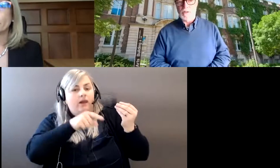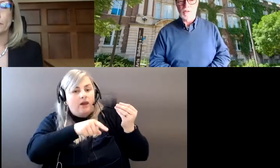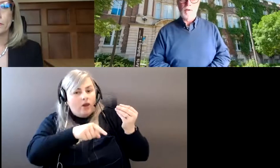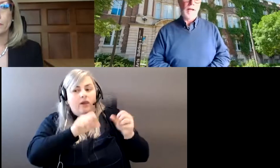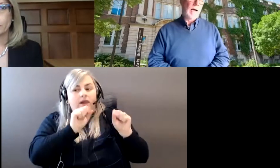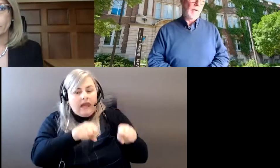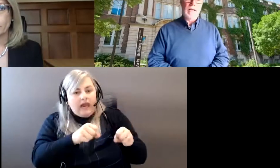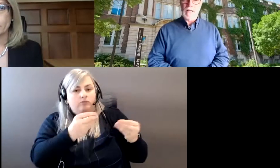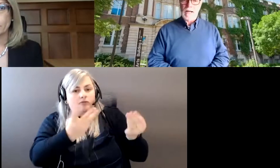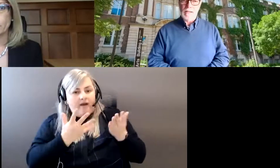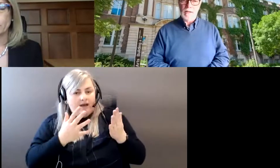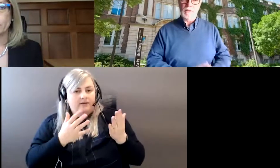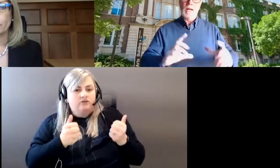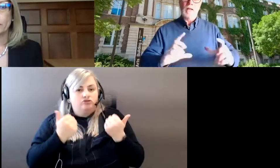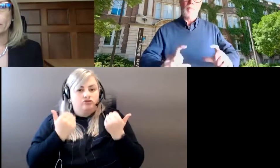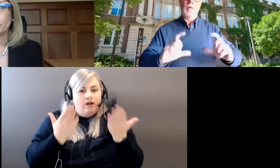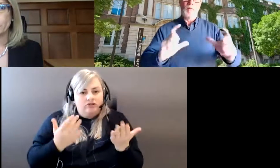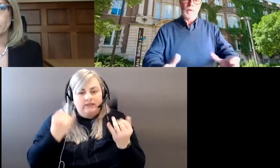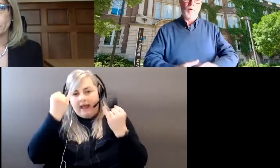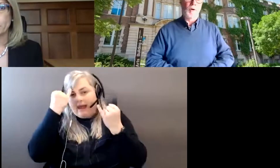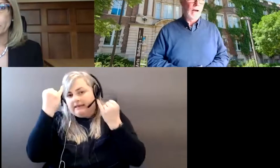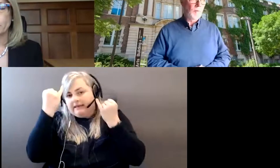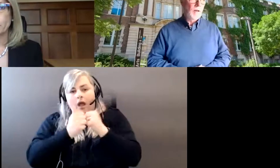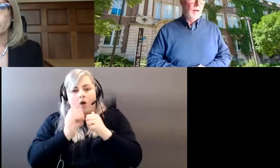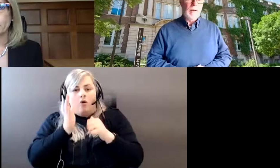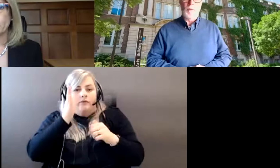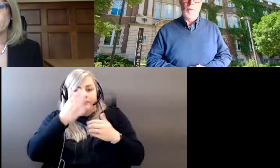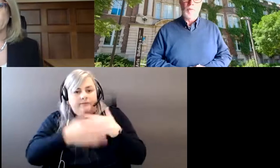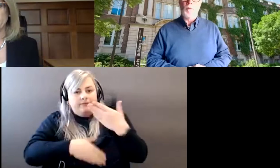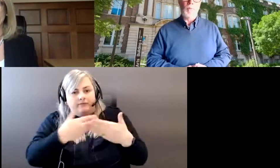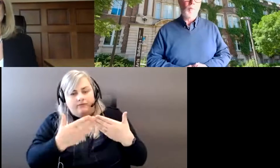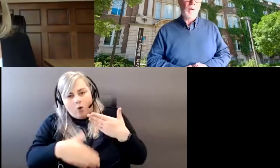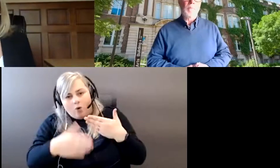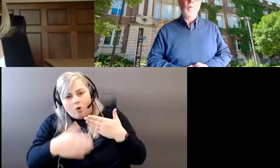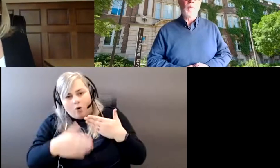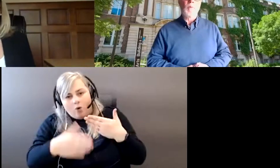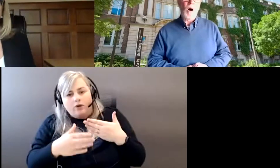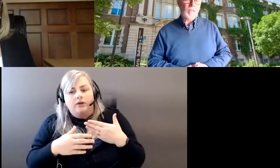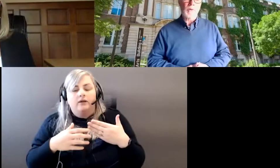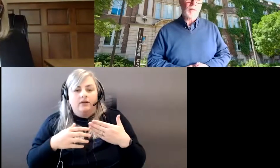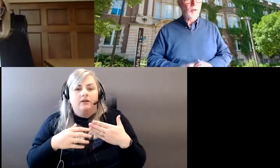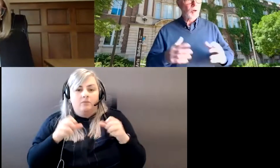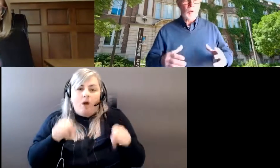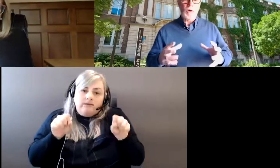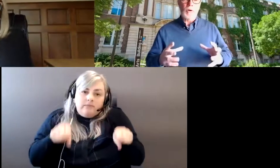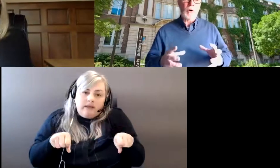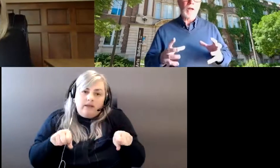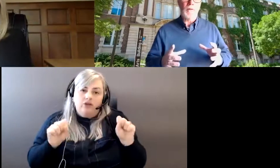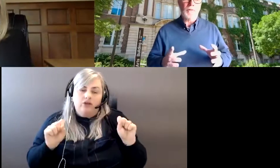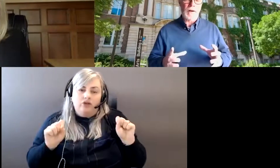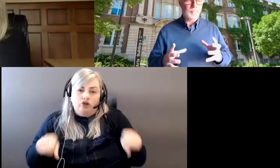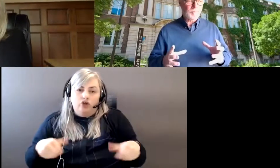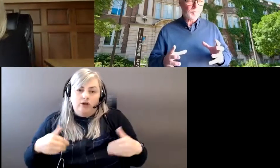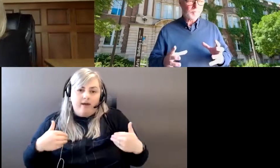um, and ideas that might move us forward. Now, now we, we possibly could, could